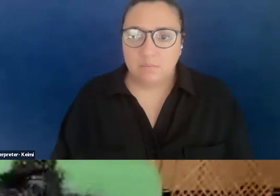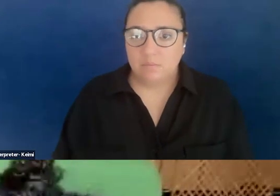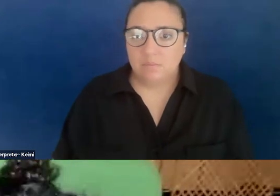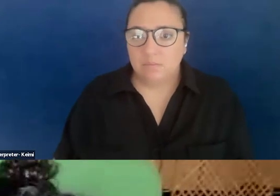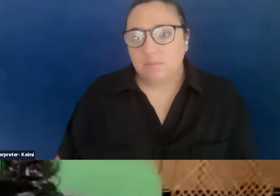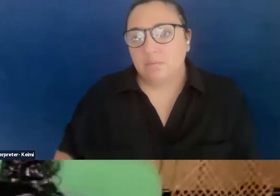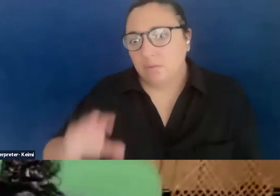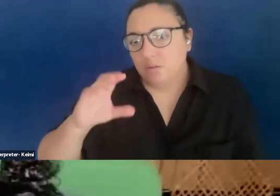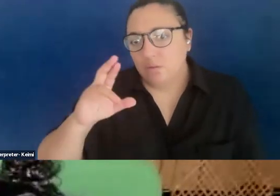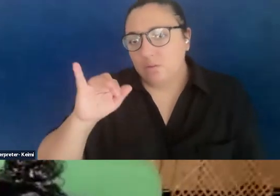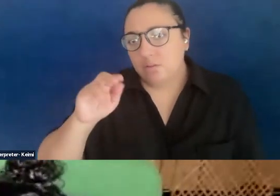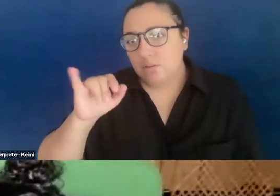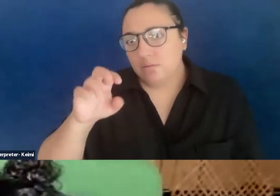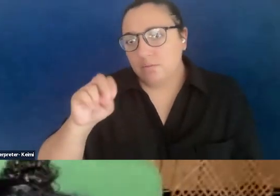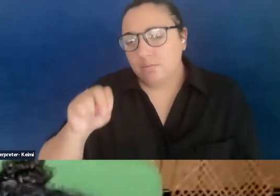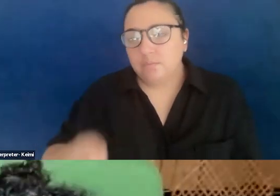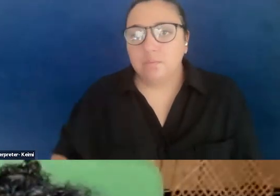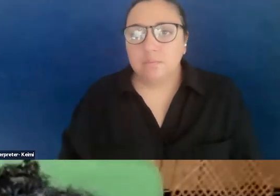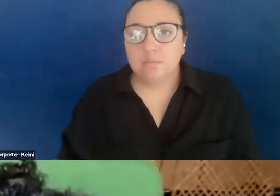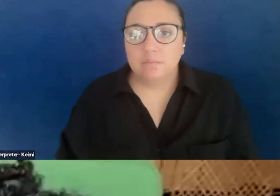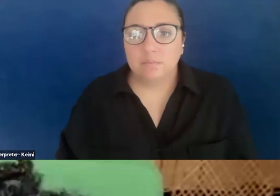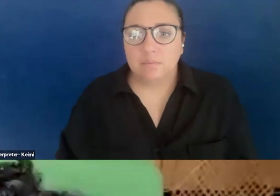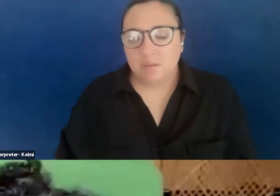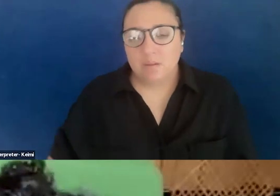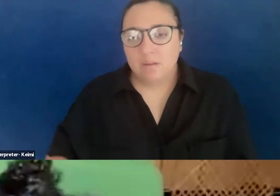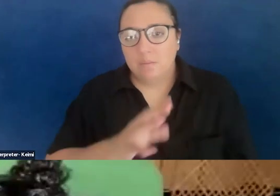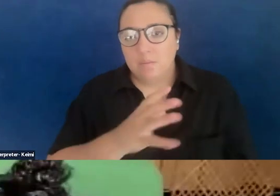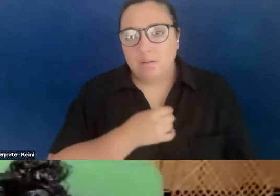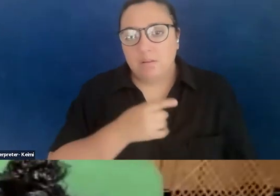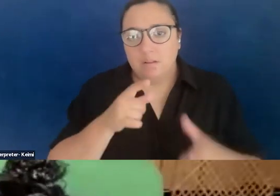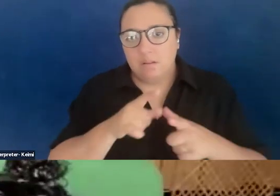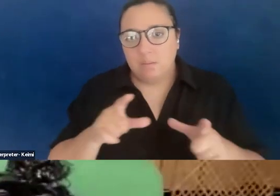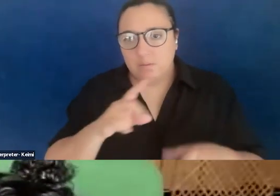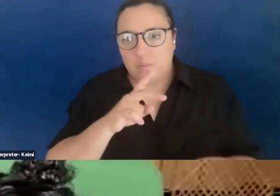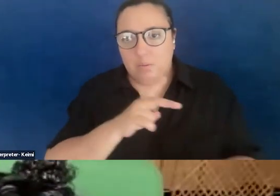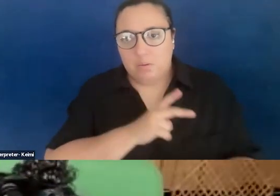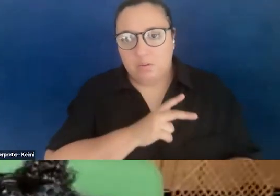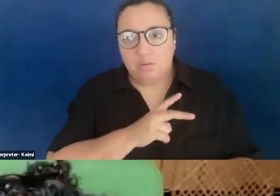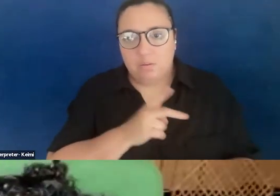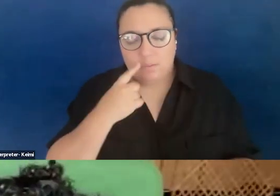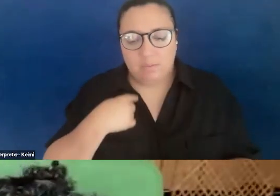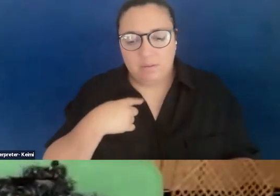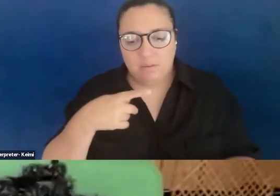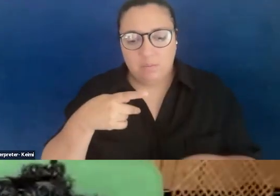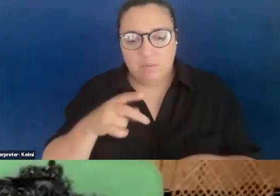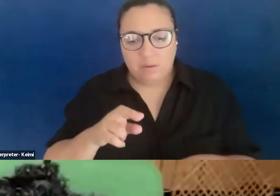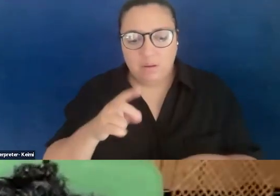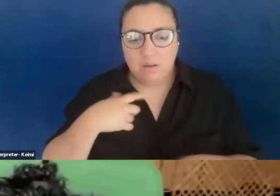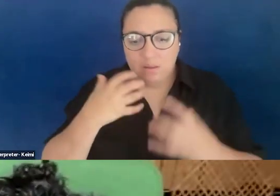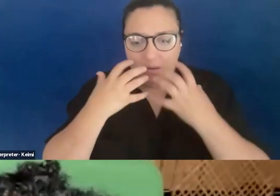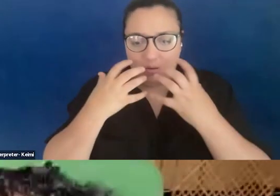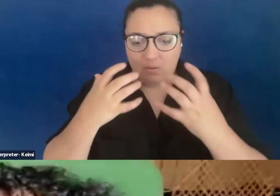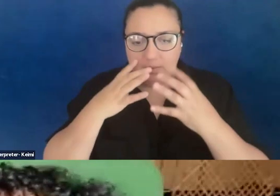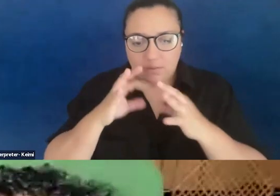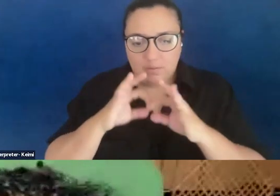Christian writes, Palestinian liberation struggle is so personal to me as a Puerto Rican. The cry for freedom in Palestine is the